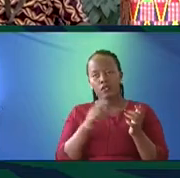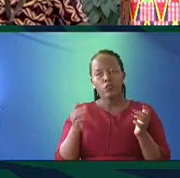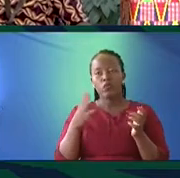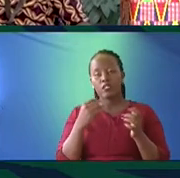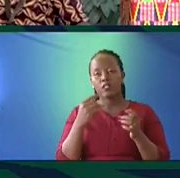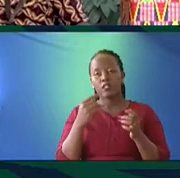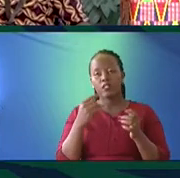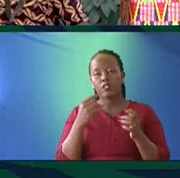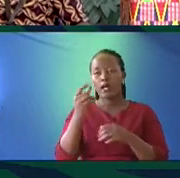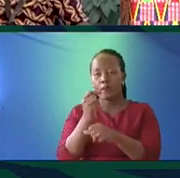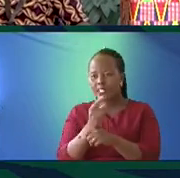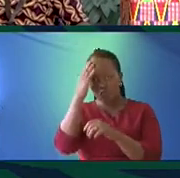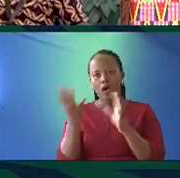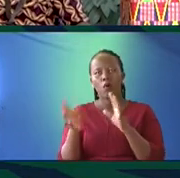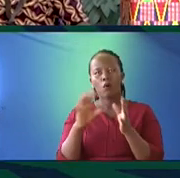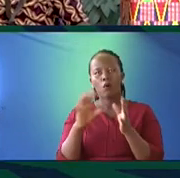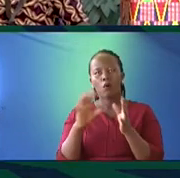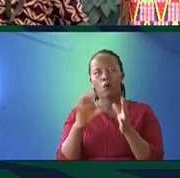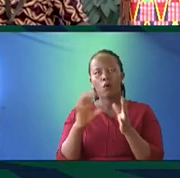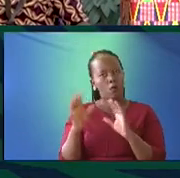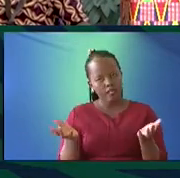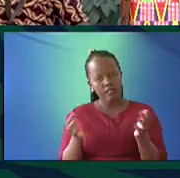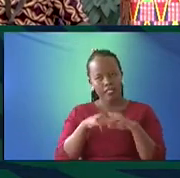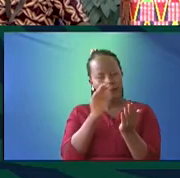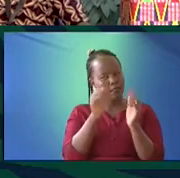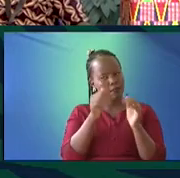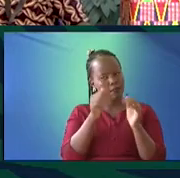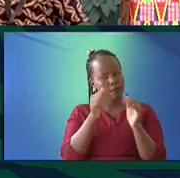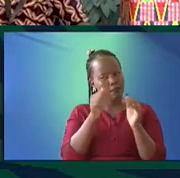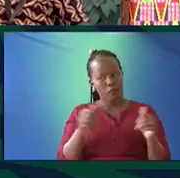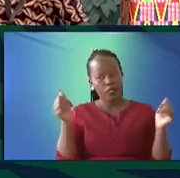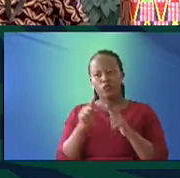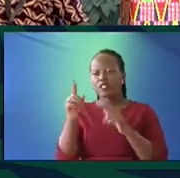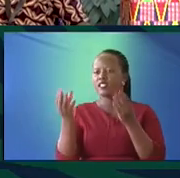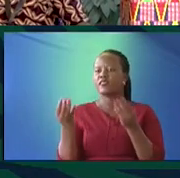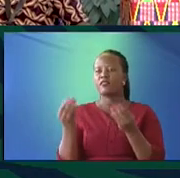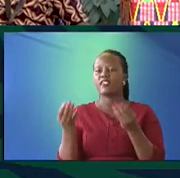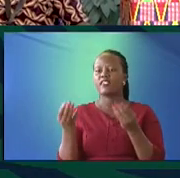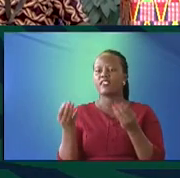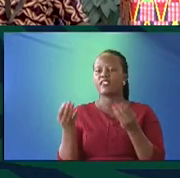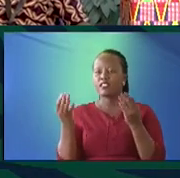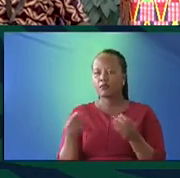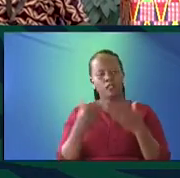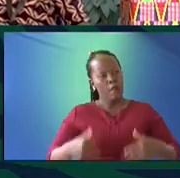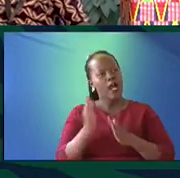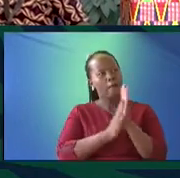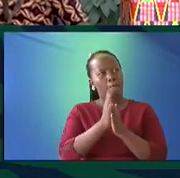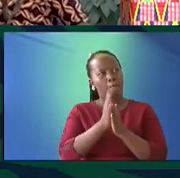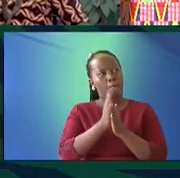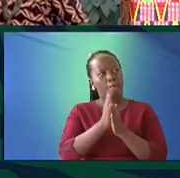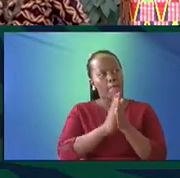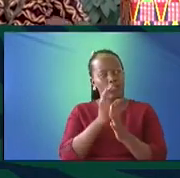so you guys have one minute. Let's see how well you'll do with that. And it's as simple as saying something like this. I am passionate